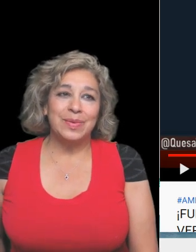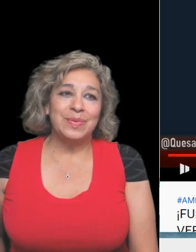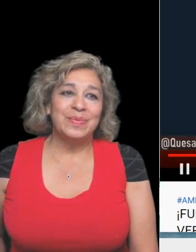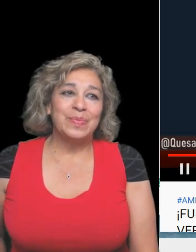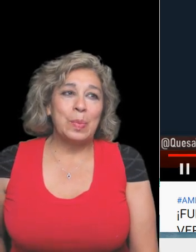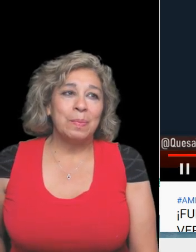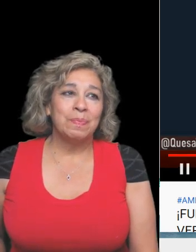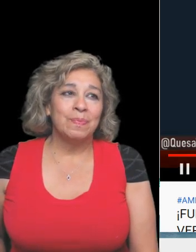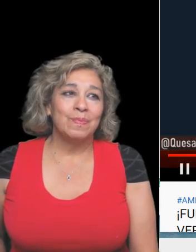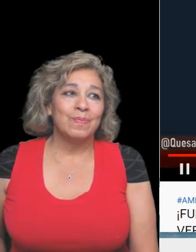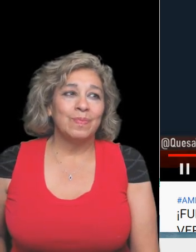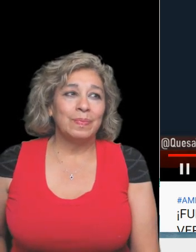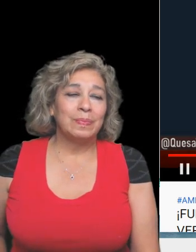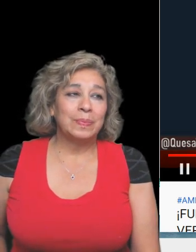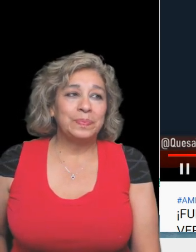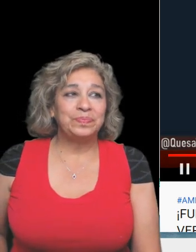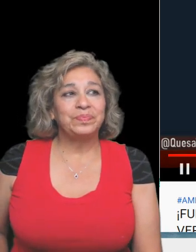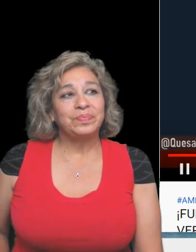Mexico.